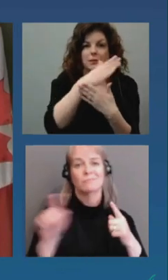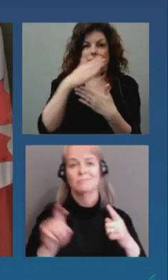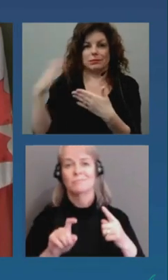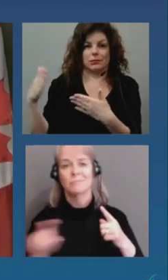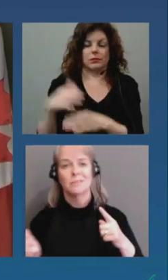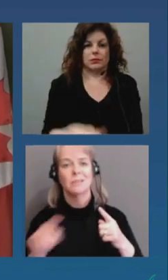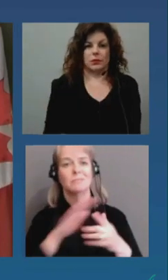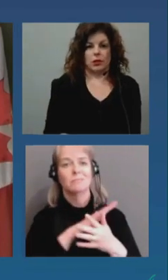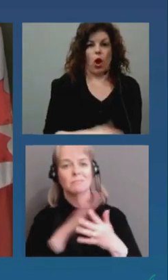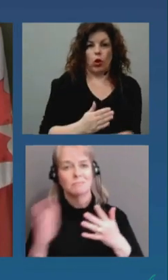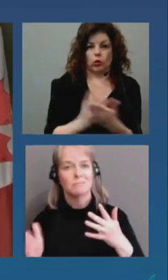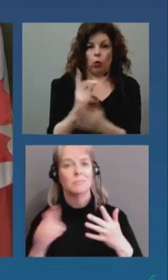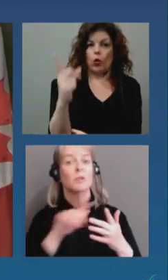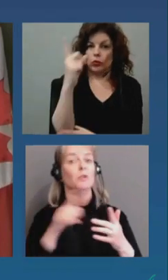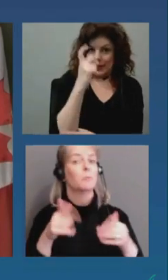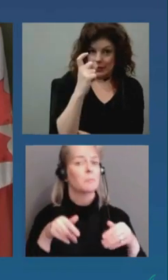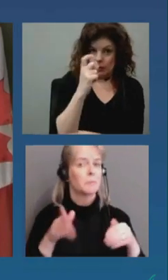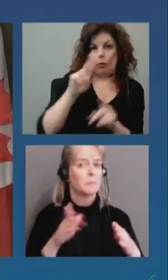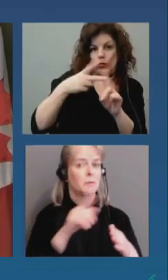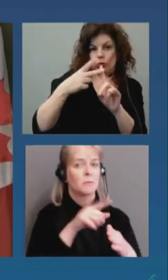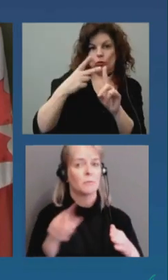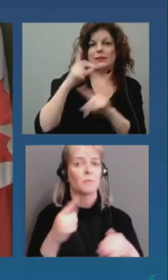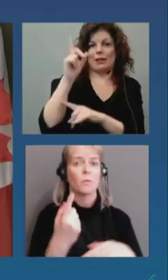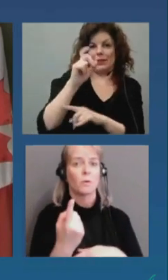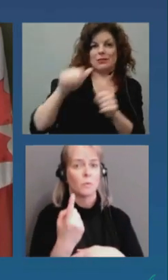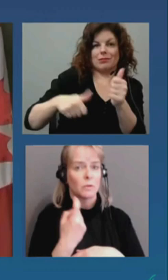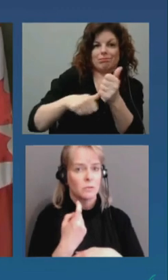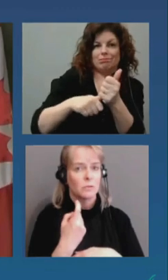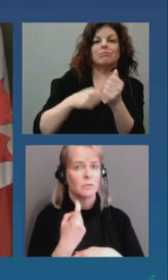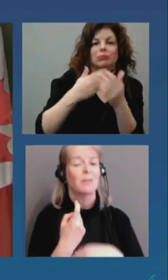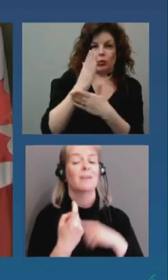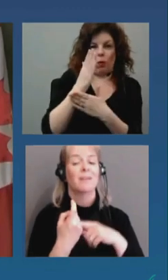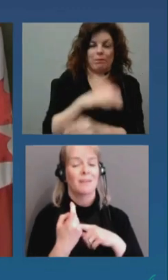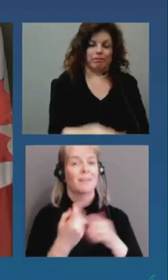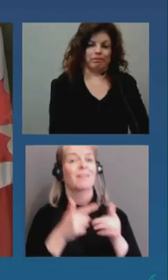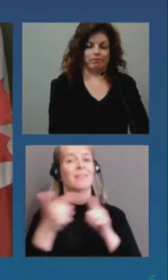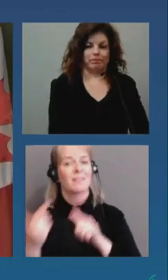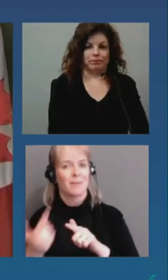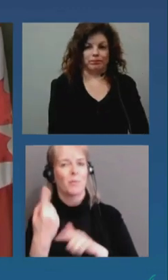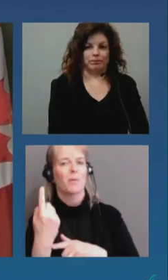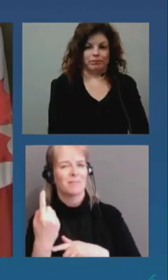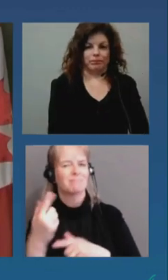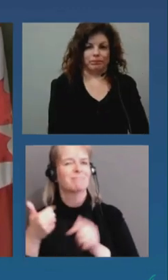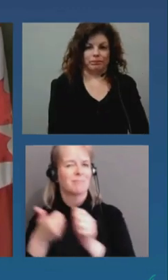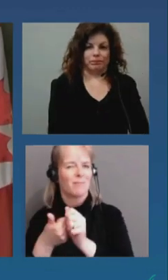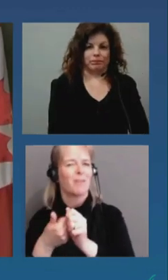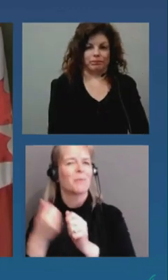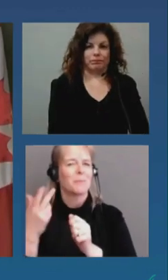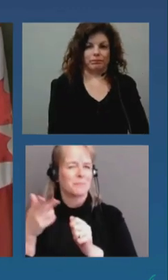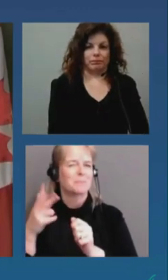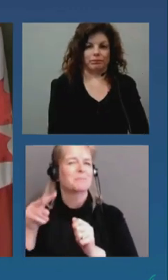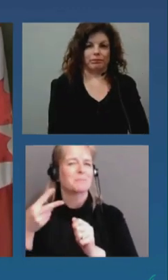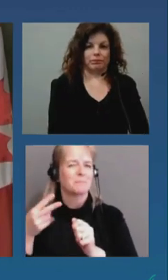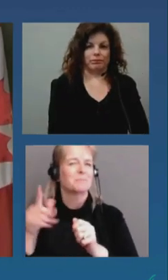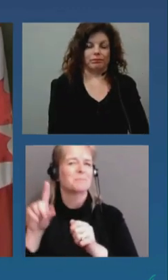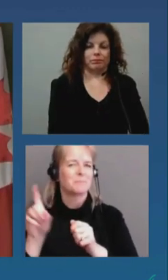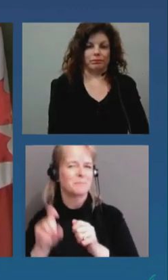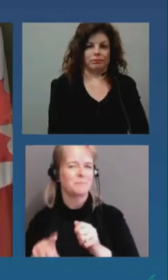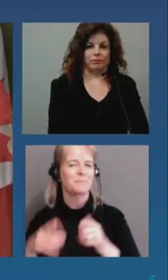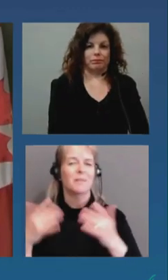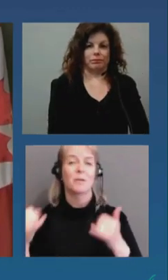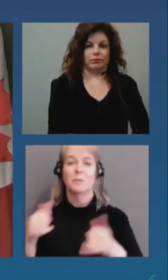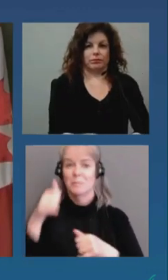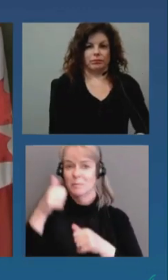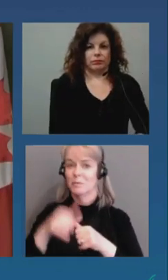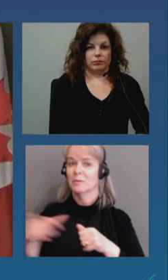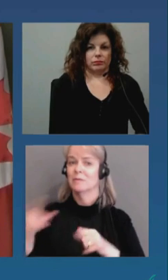reminder to remain on mute until i invite you to ask your question so we will now go to joanne